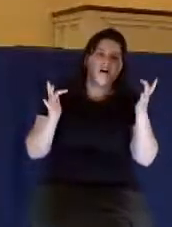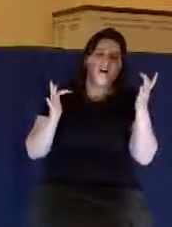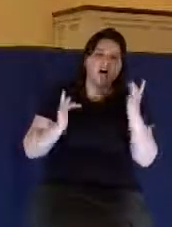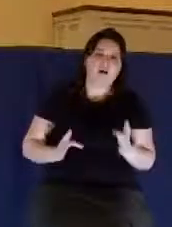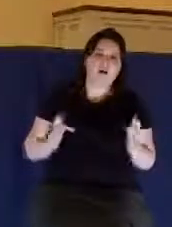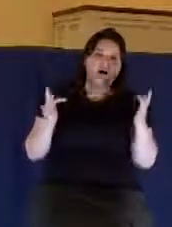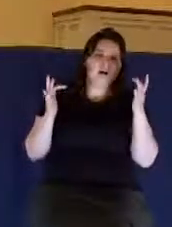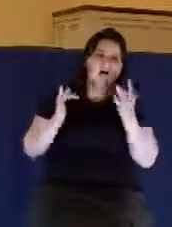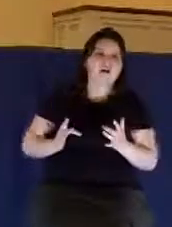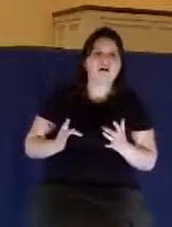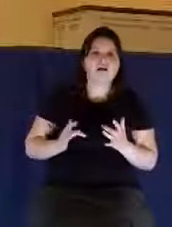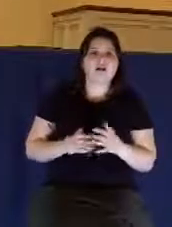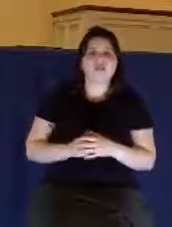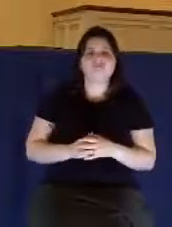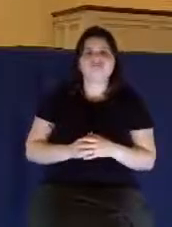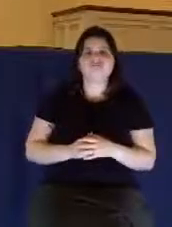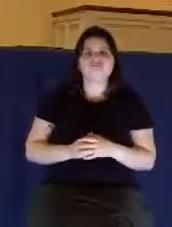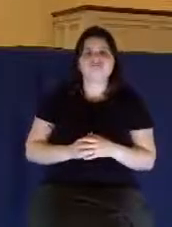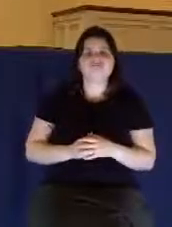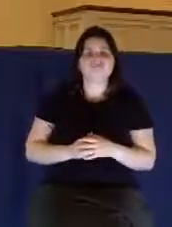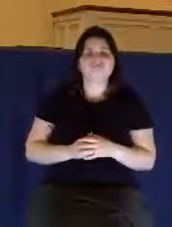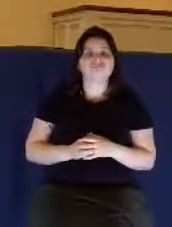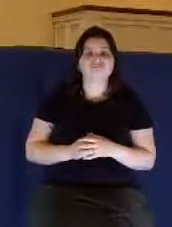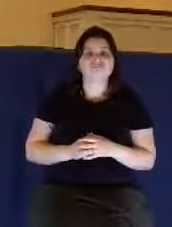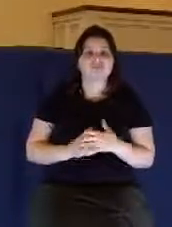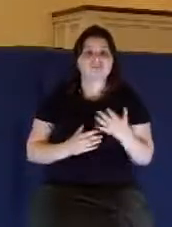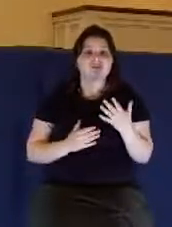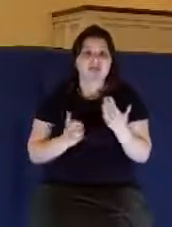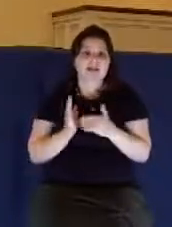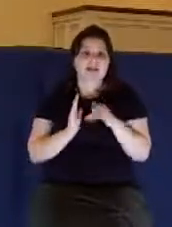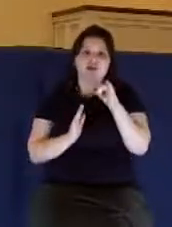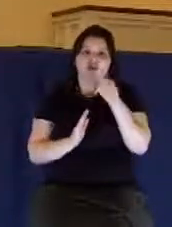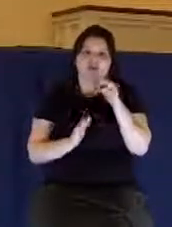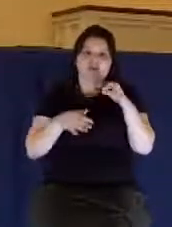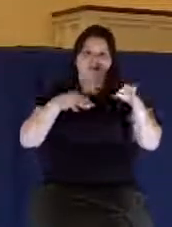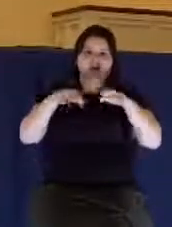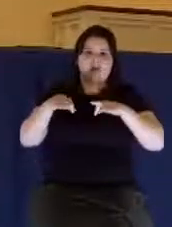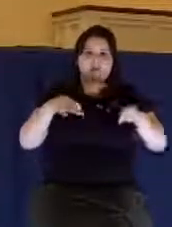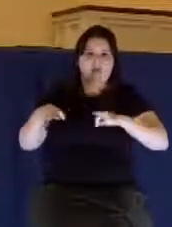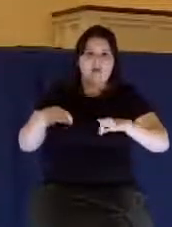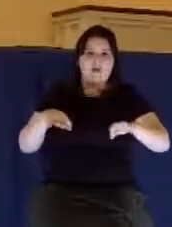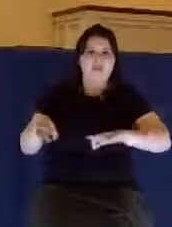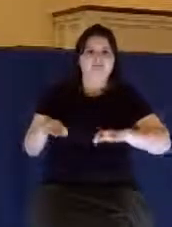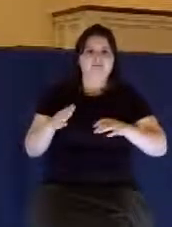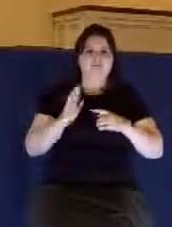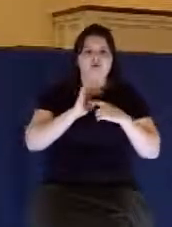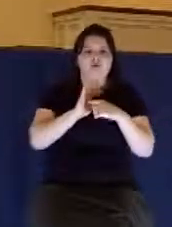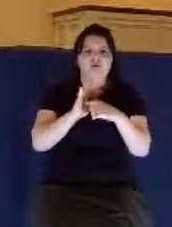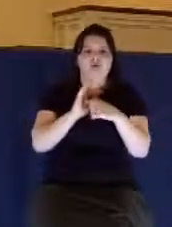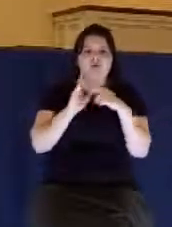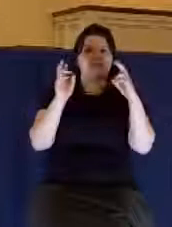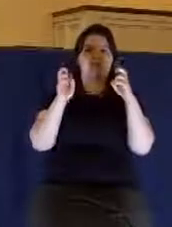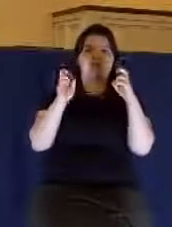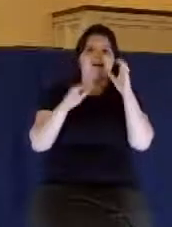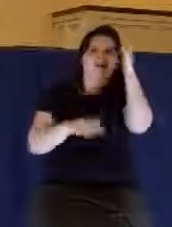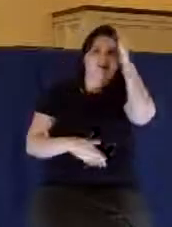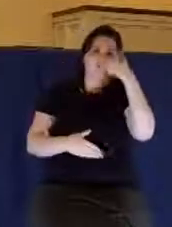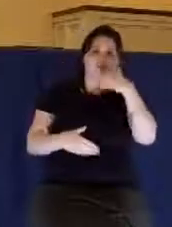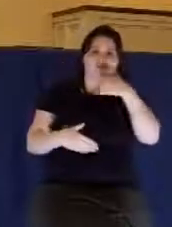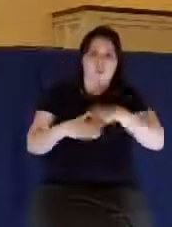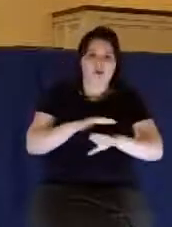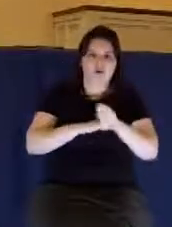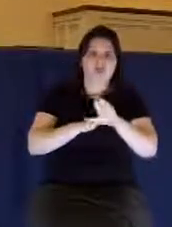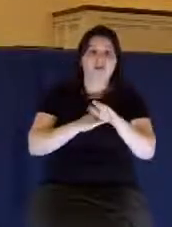So notice, again, what James is giving us here is the analogy of a birth. There's the conception.